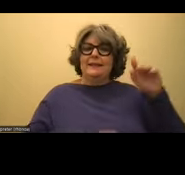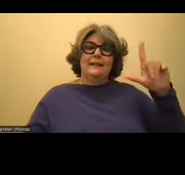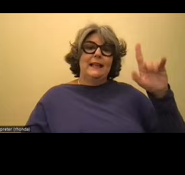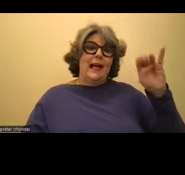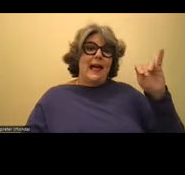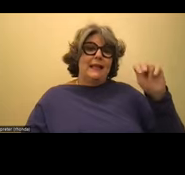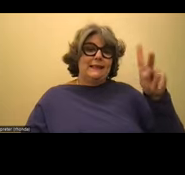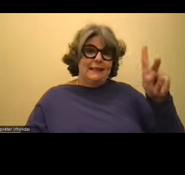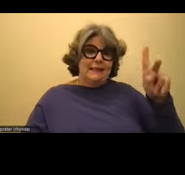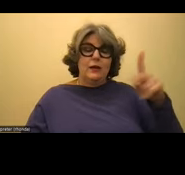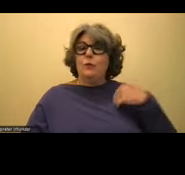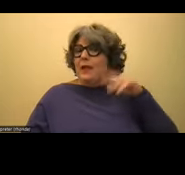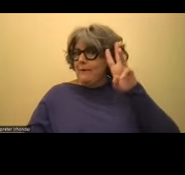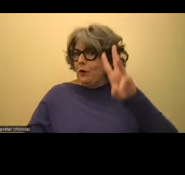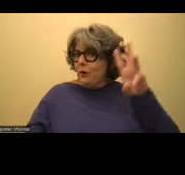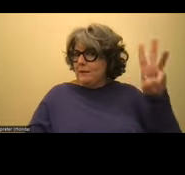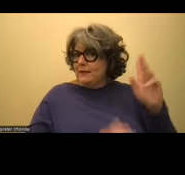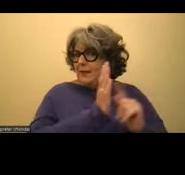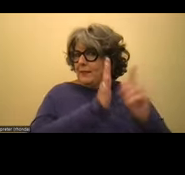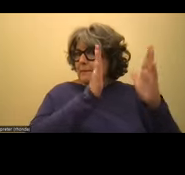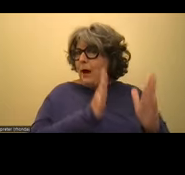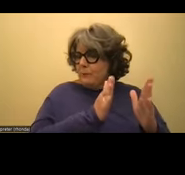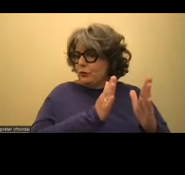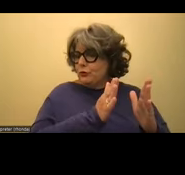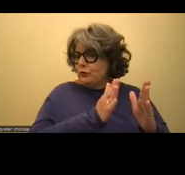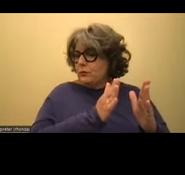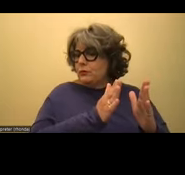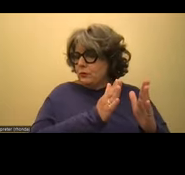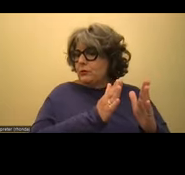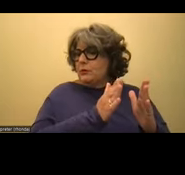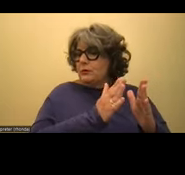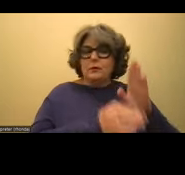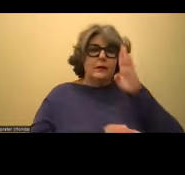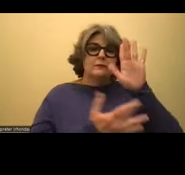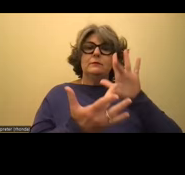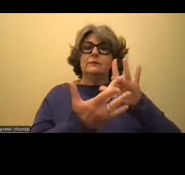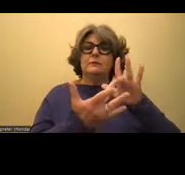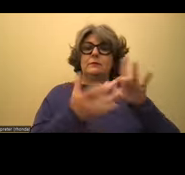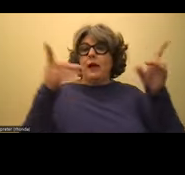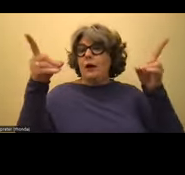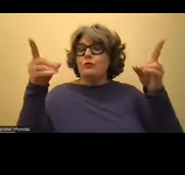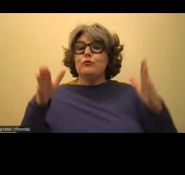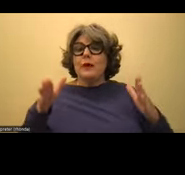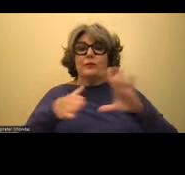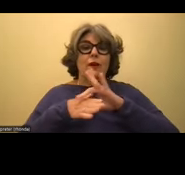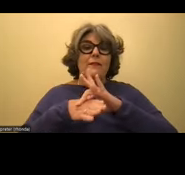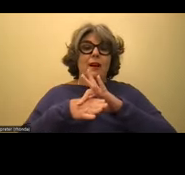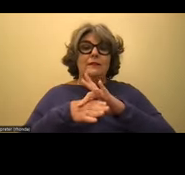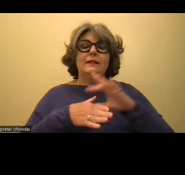we have a website where that publisher can directly contact our director of content.